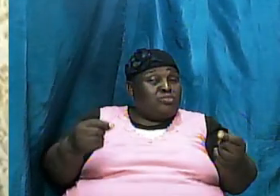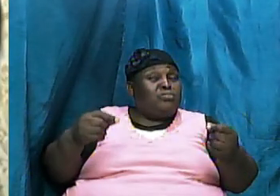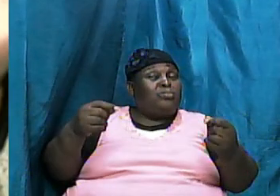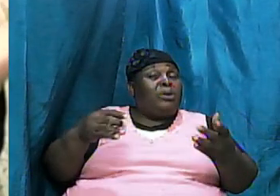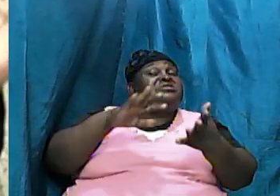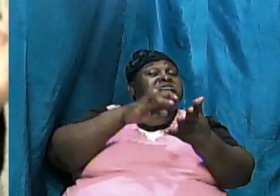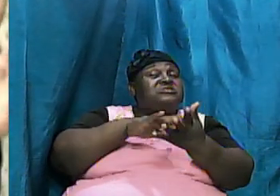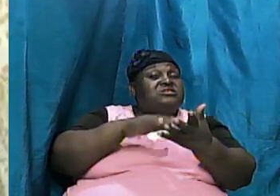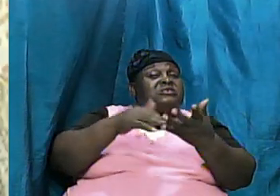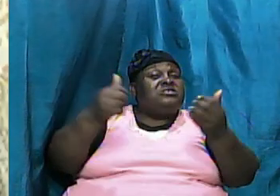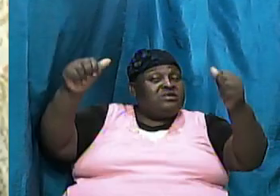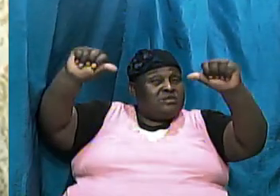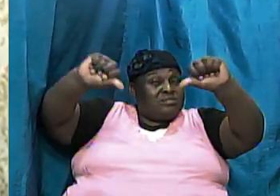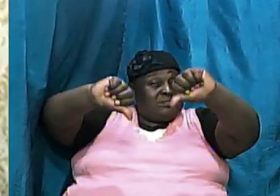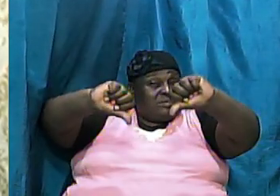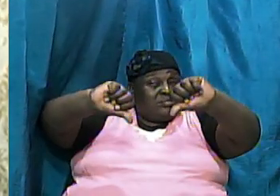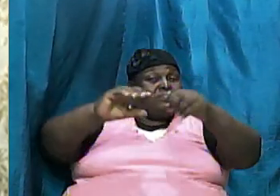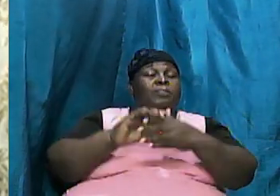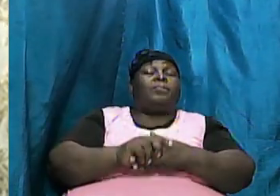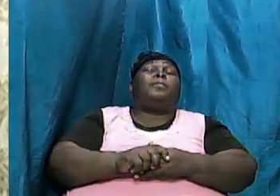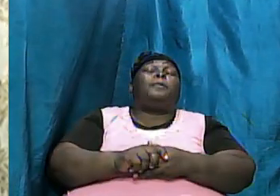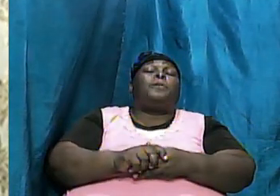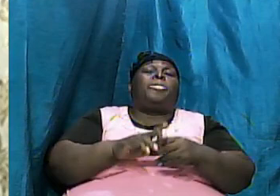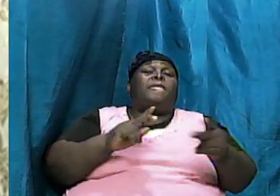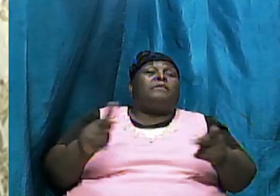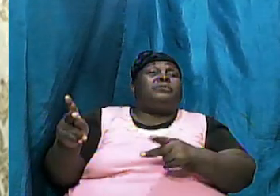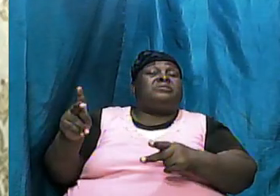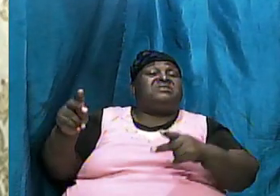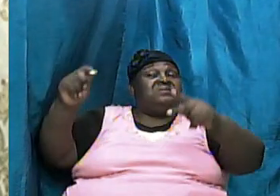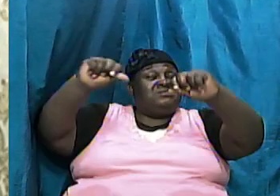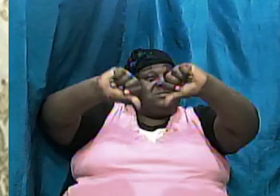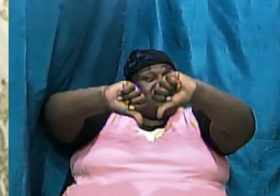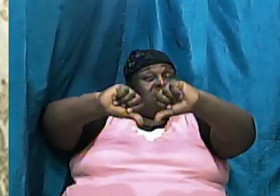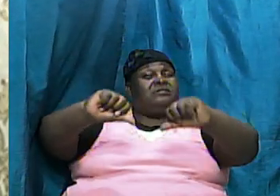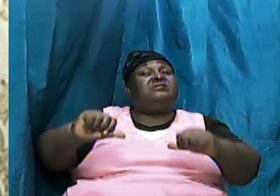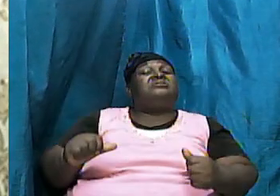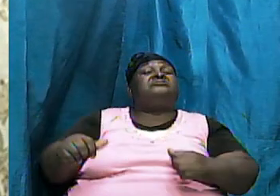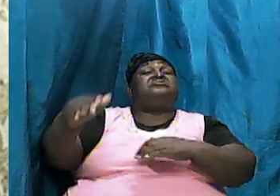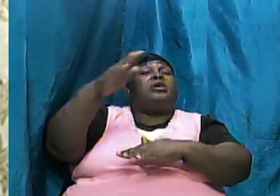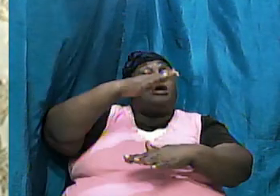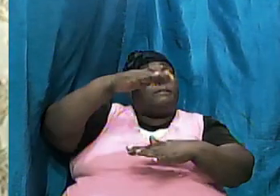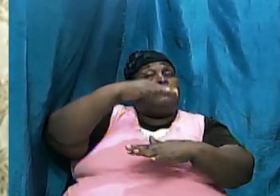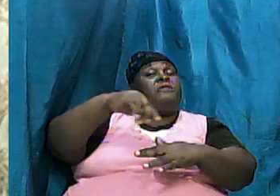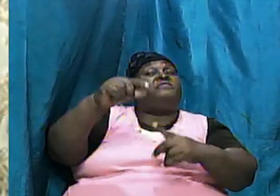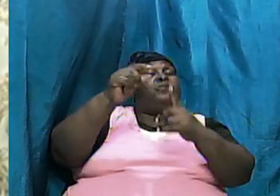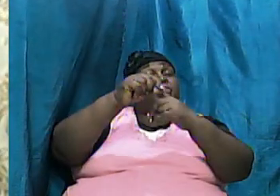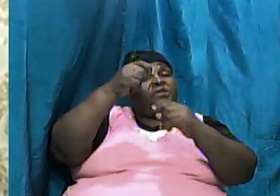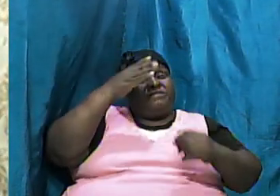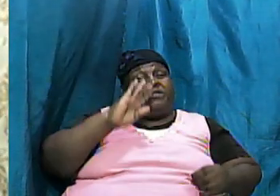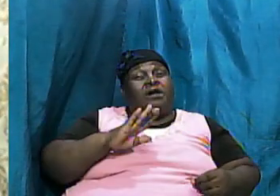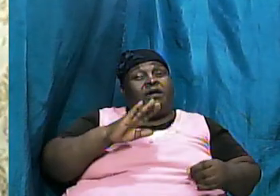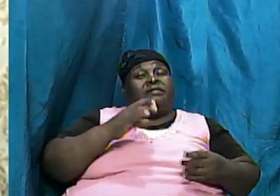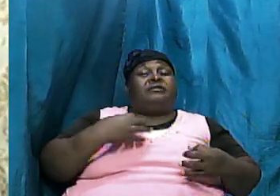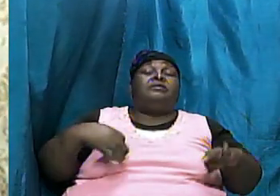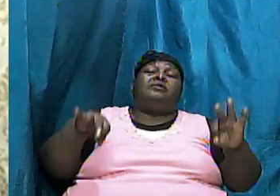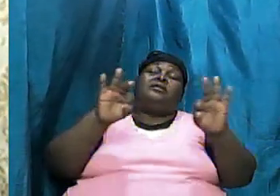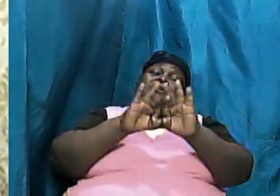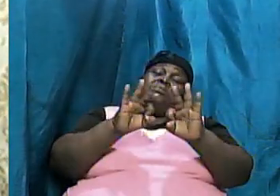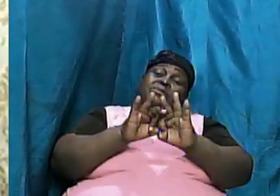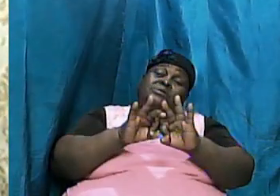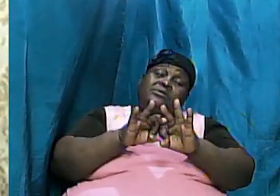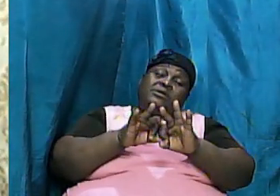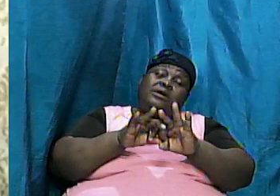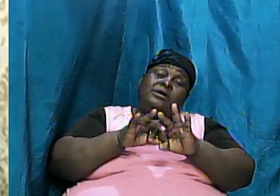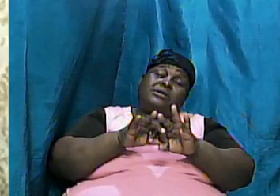over the word of God but it is important brothers and sisters it is important friends that are tuning